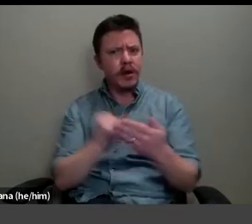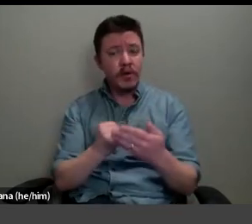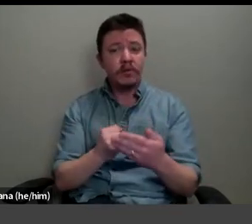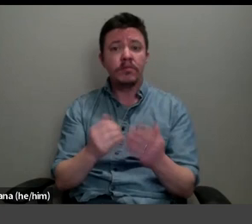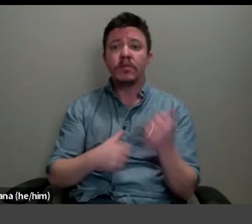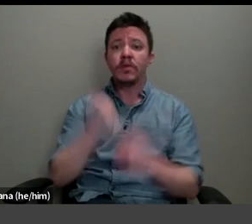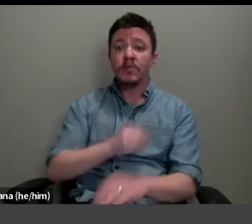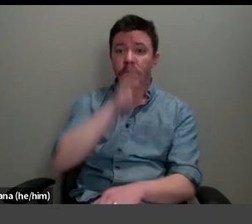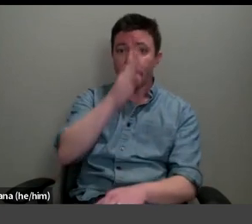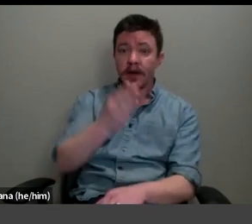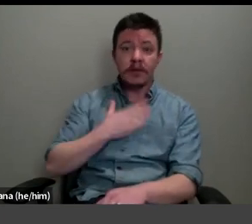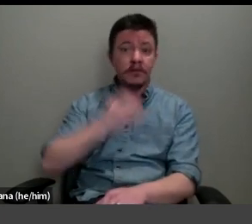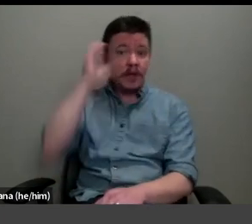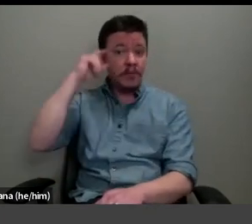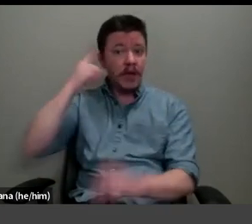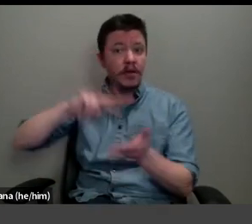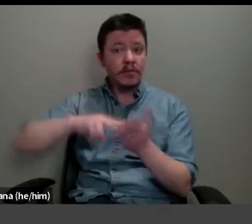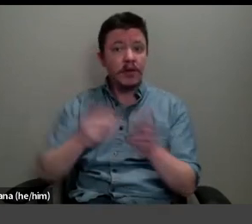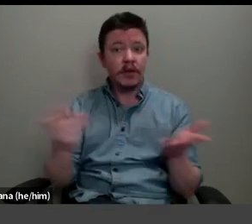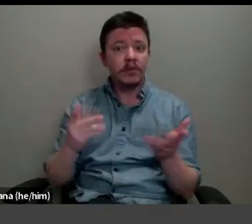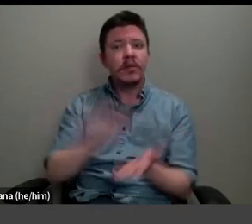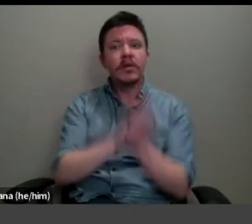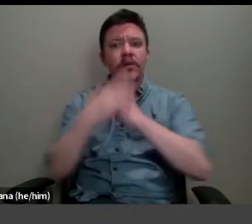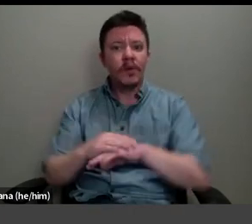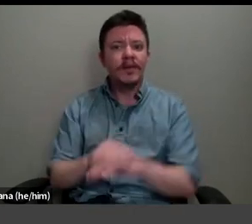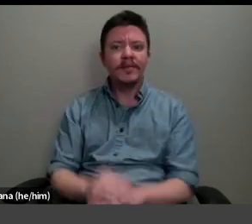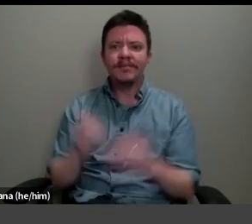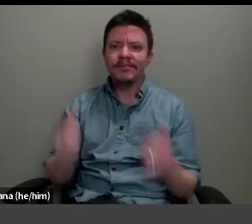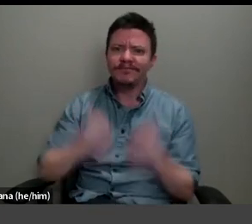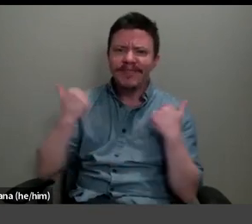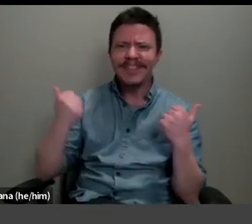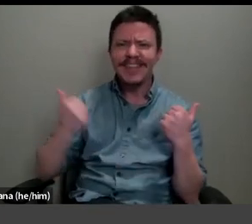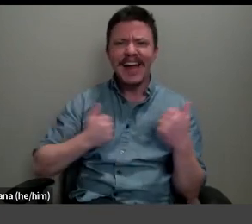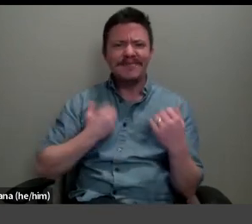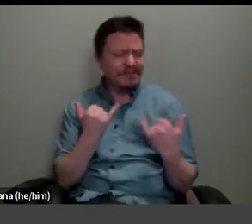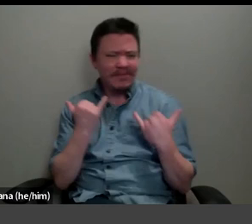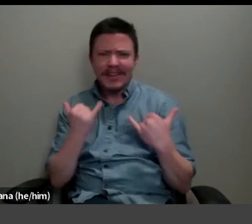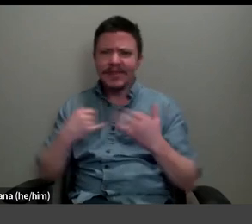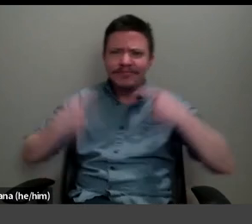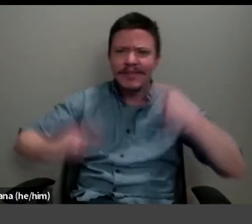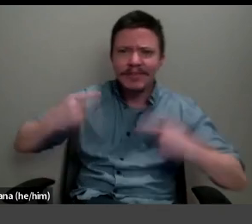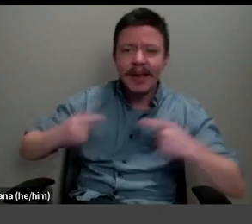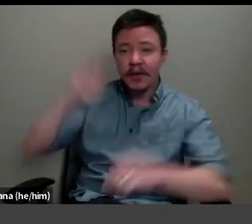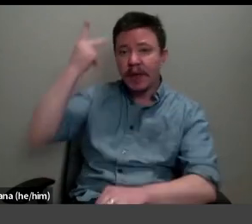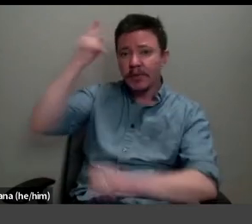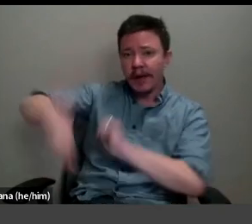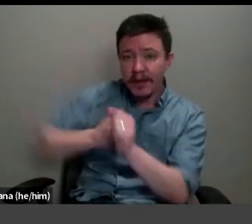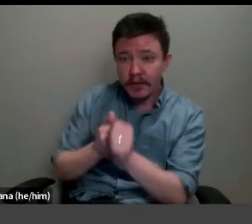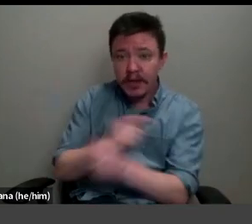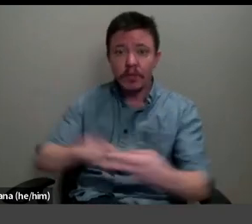deliberately, into lively contemporary debates about the politics of domesticity and the working woman.